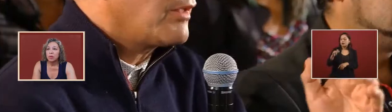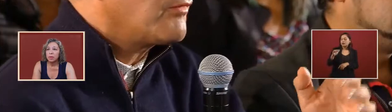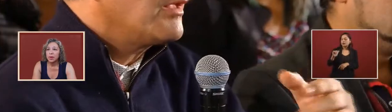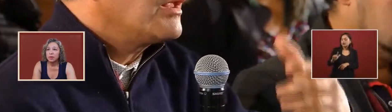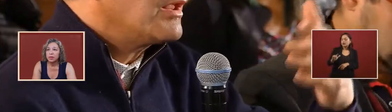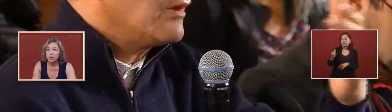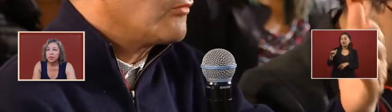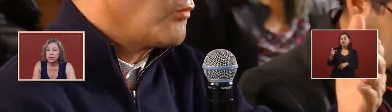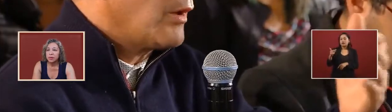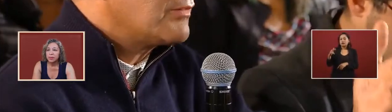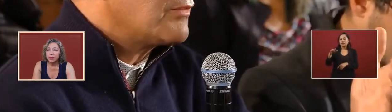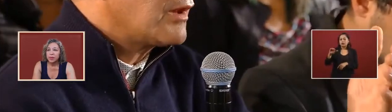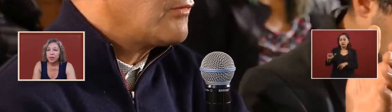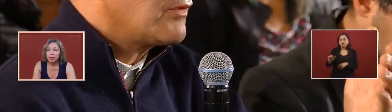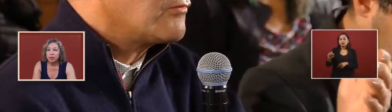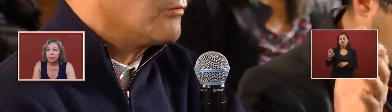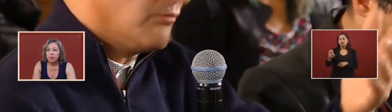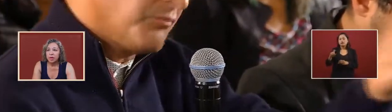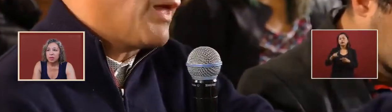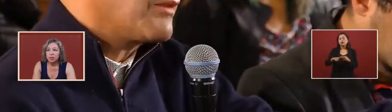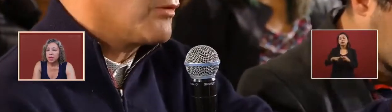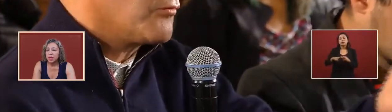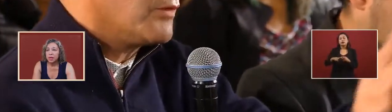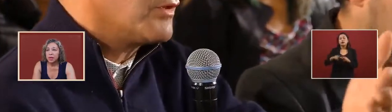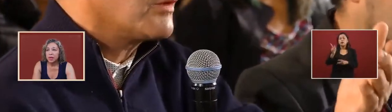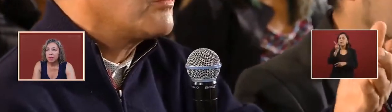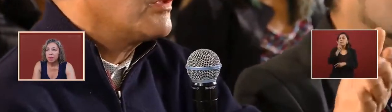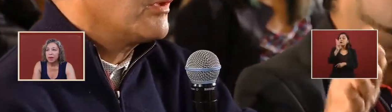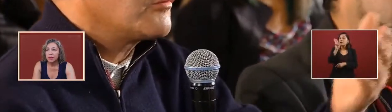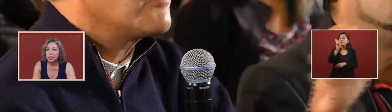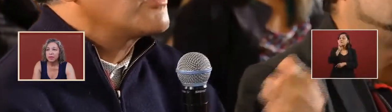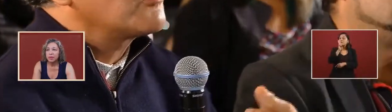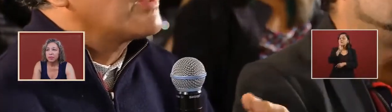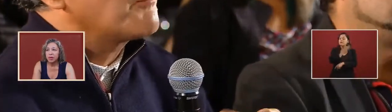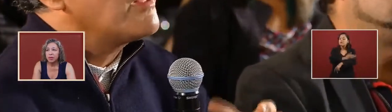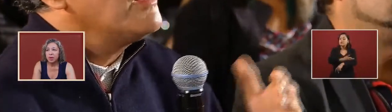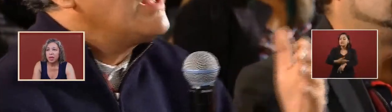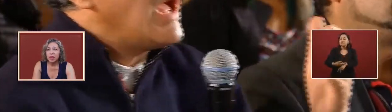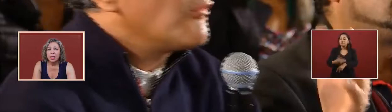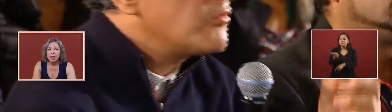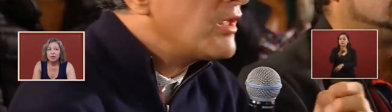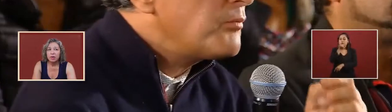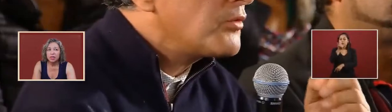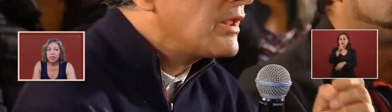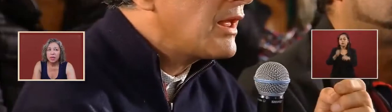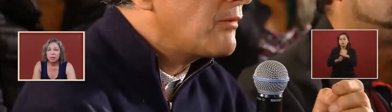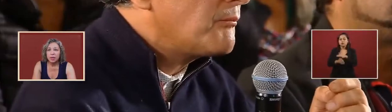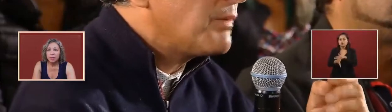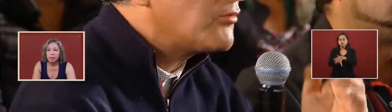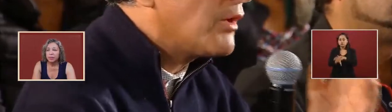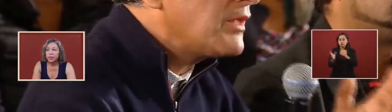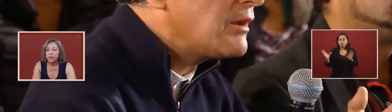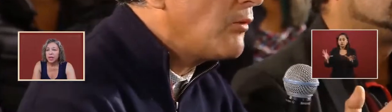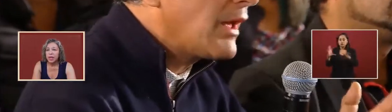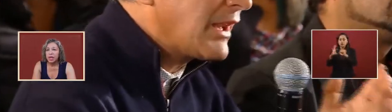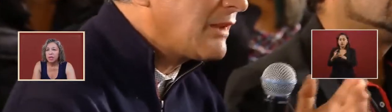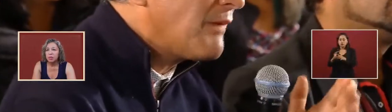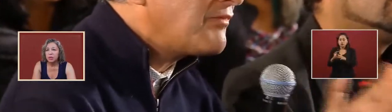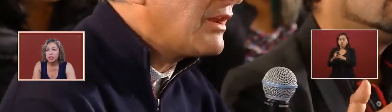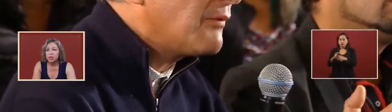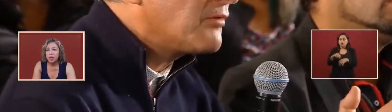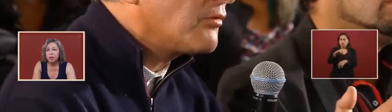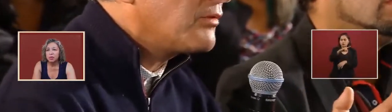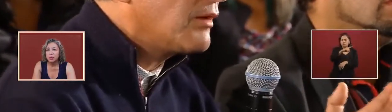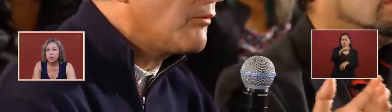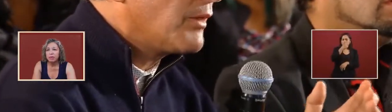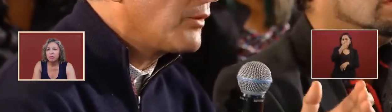what about the 43 and the parents of the 43 of xinapa can you